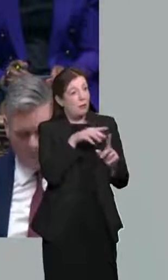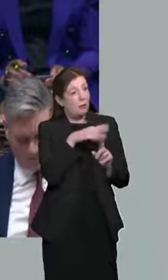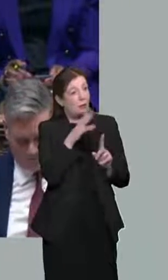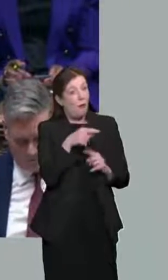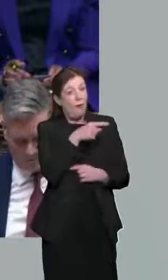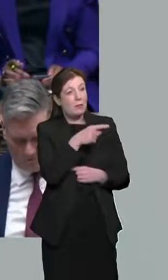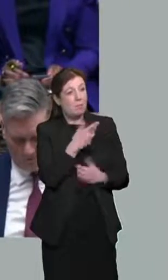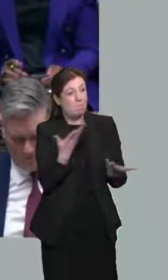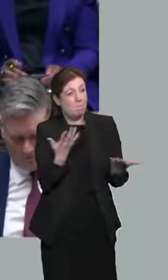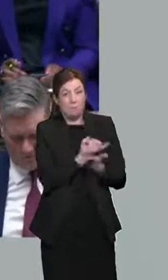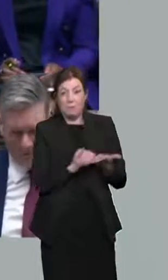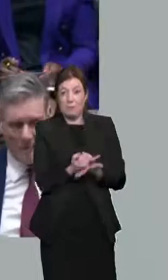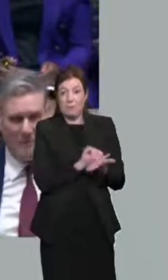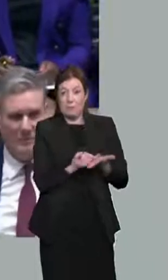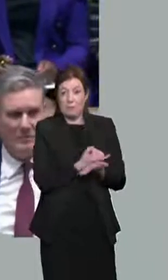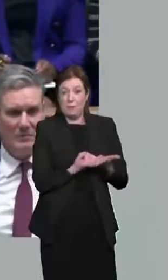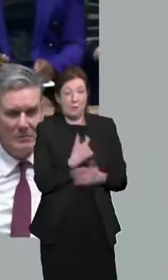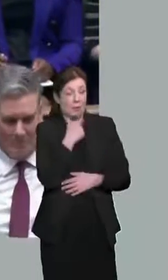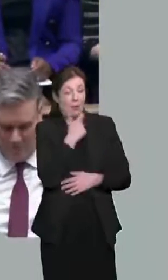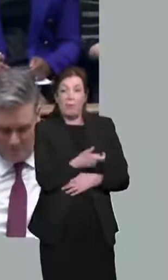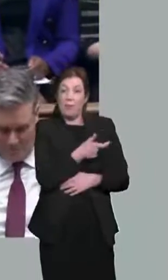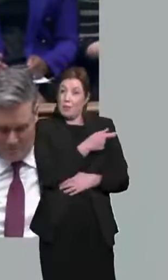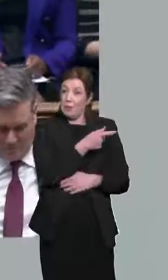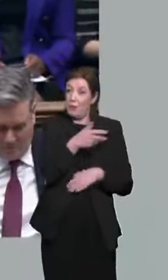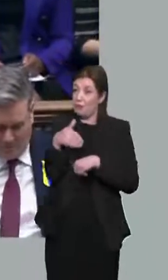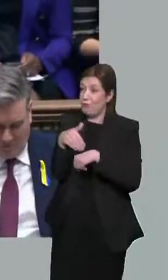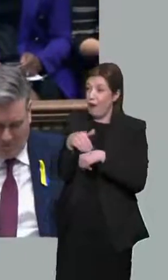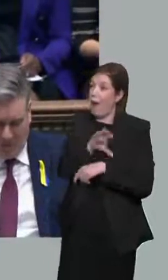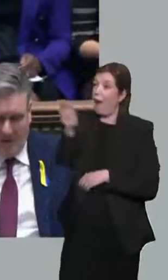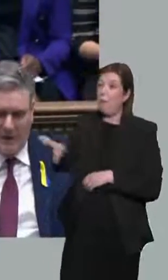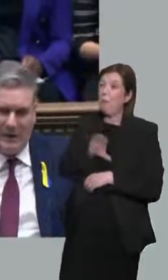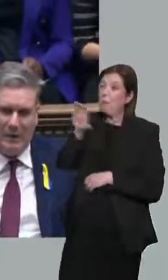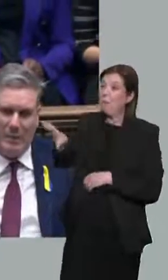Conservatives have been funding crime instead of fighting it.